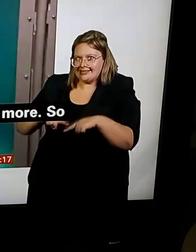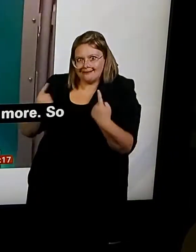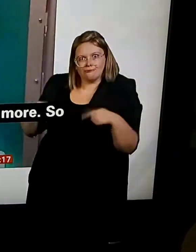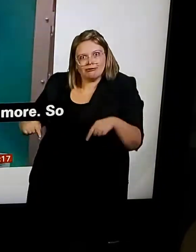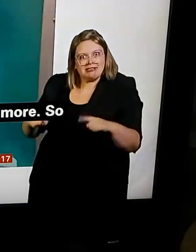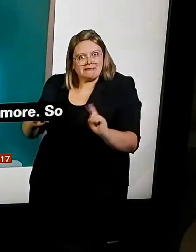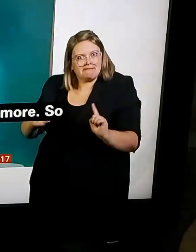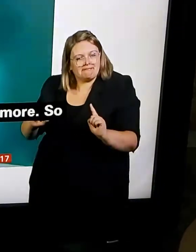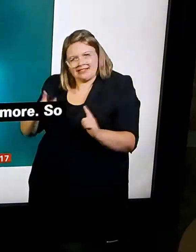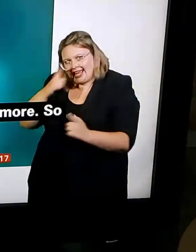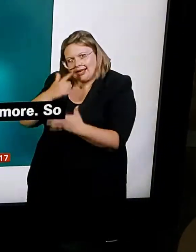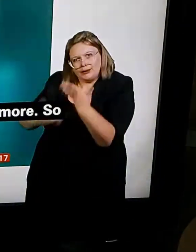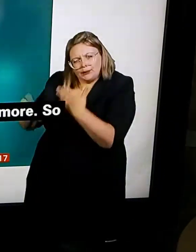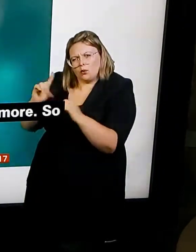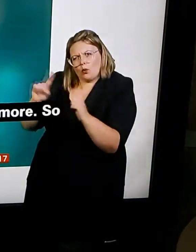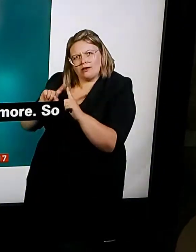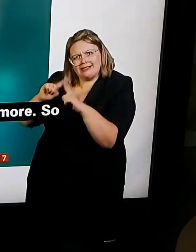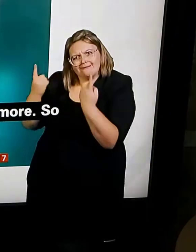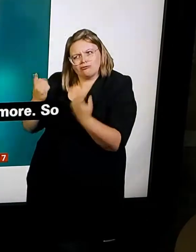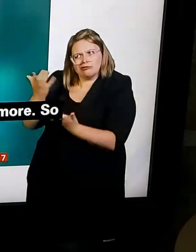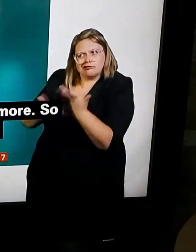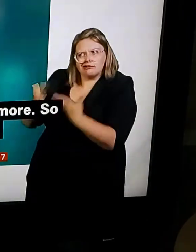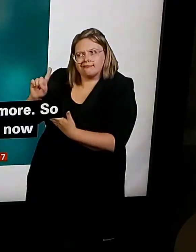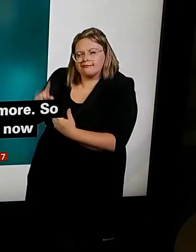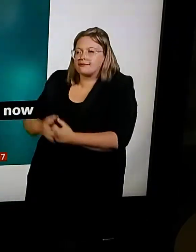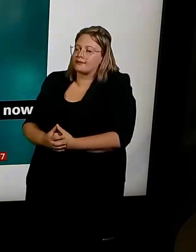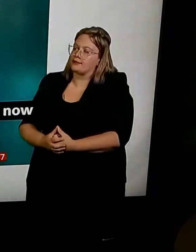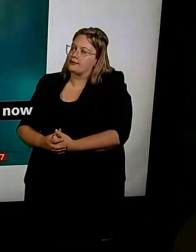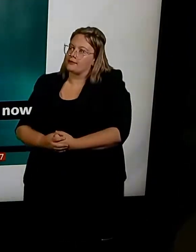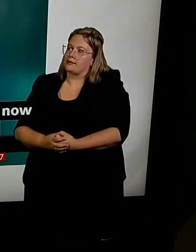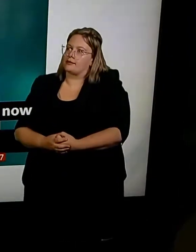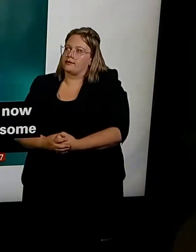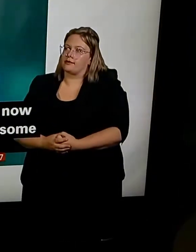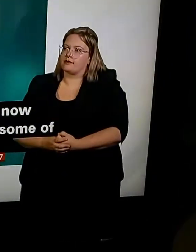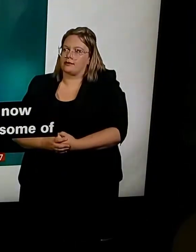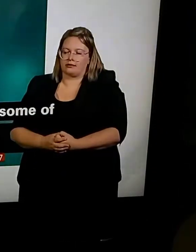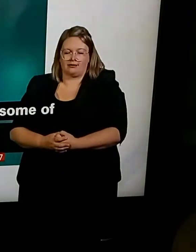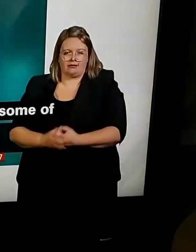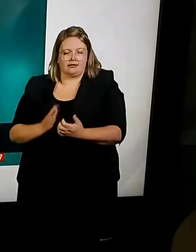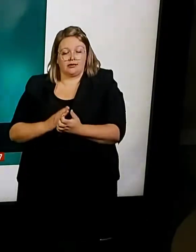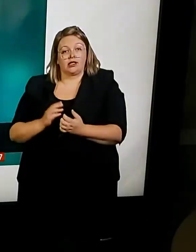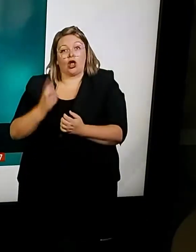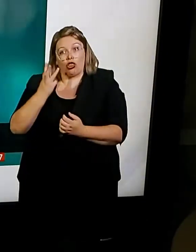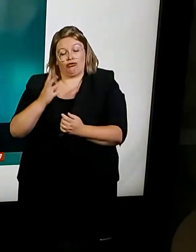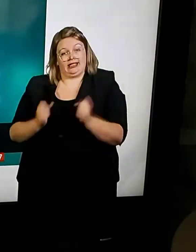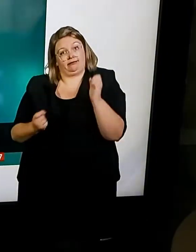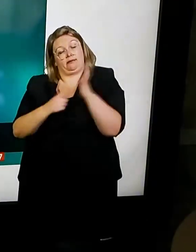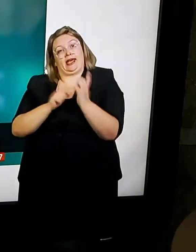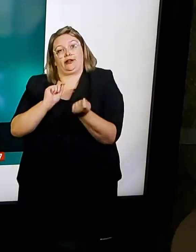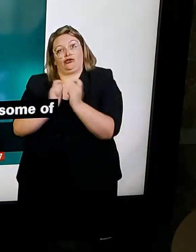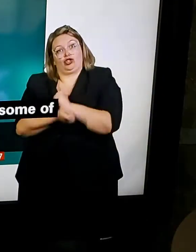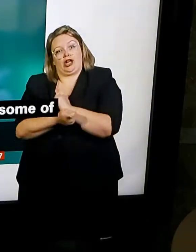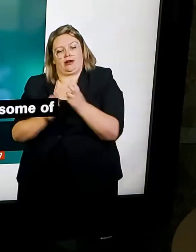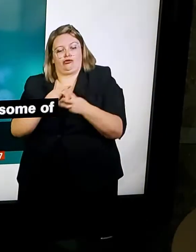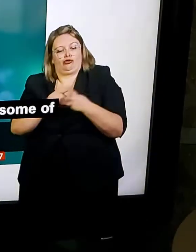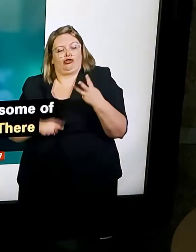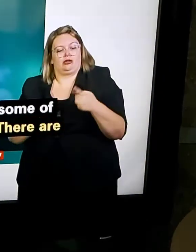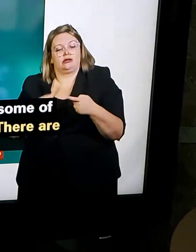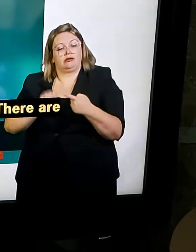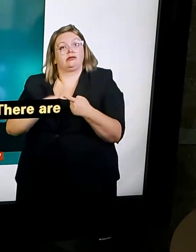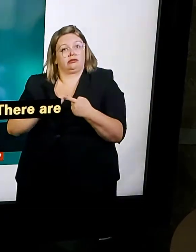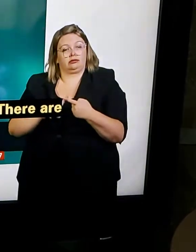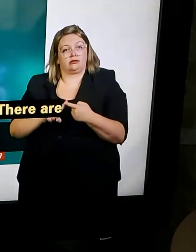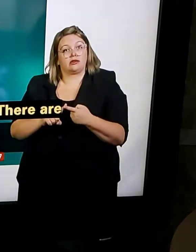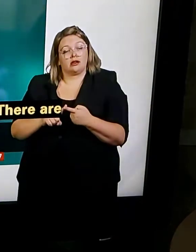reported across the globe, the idea of social distancing while travelling, it does sound like a good one. Conventional crowded